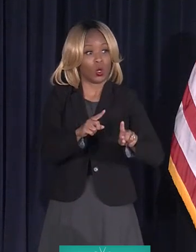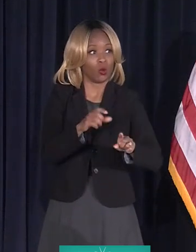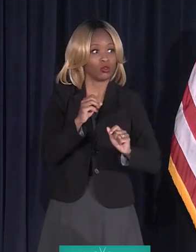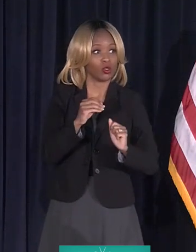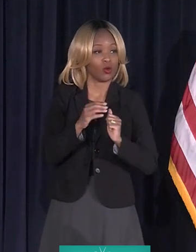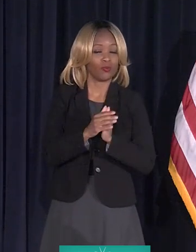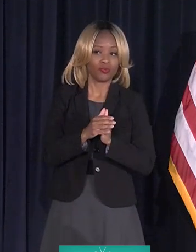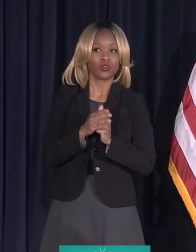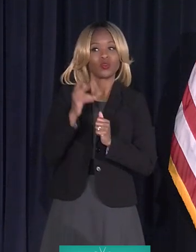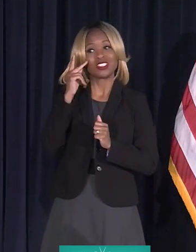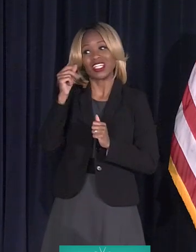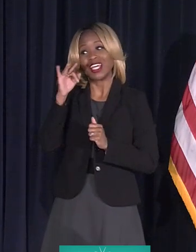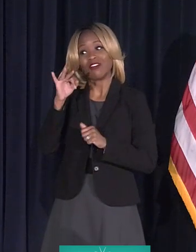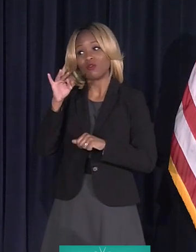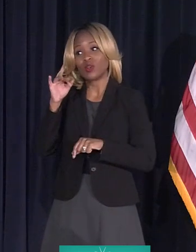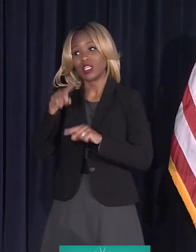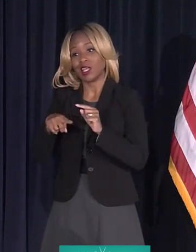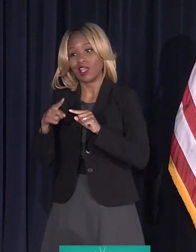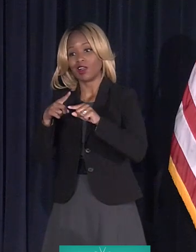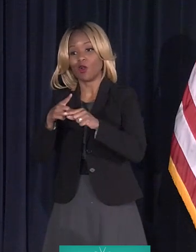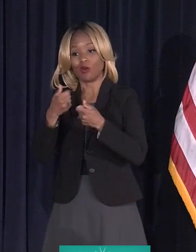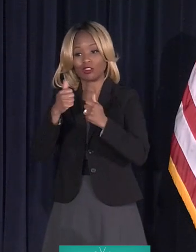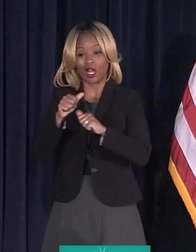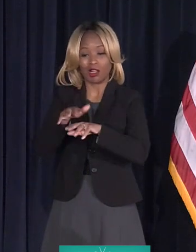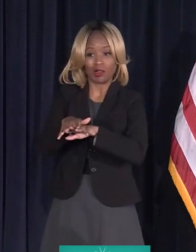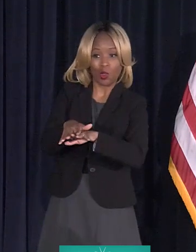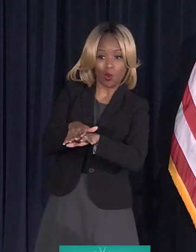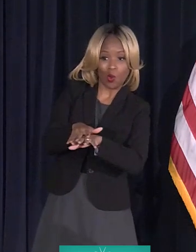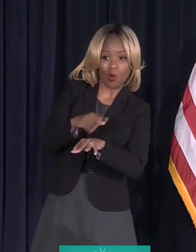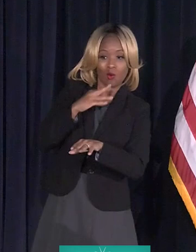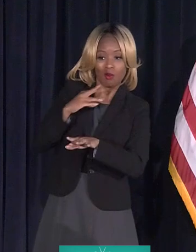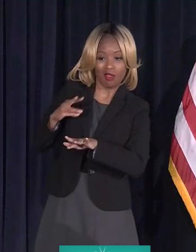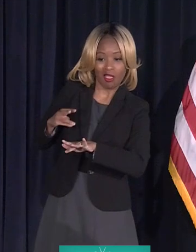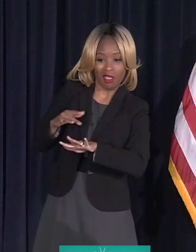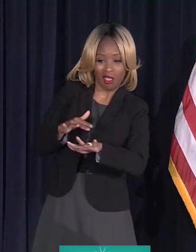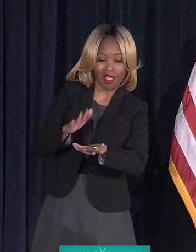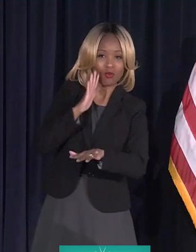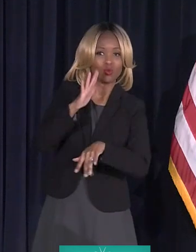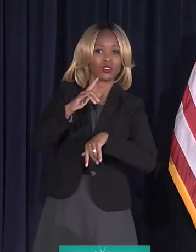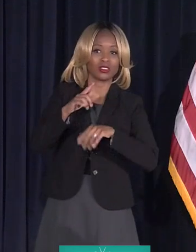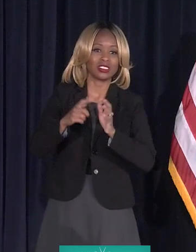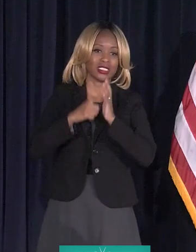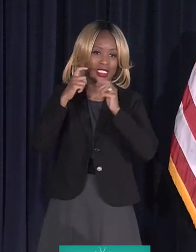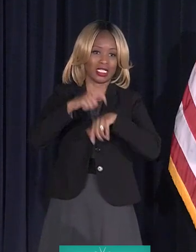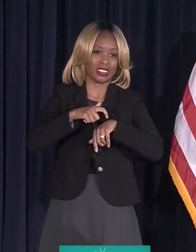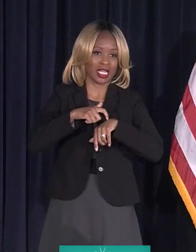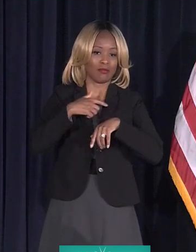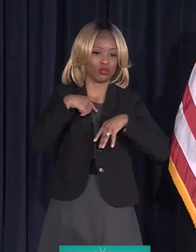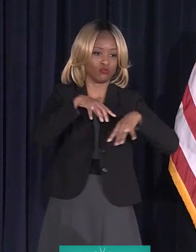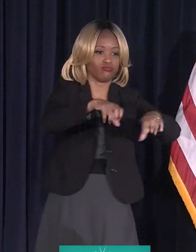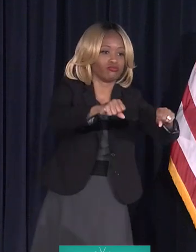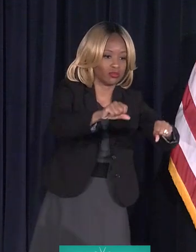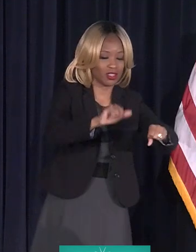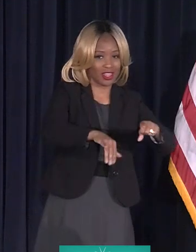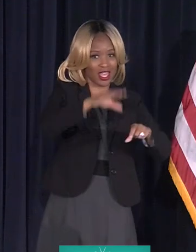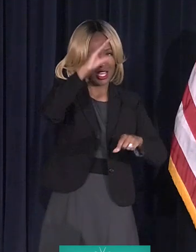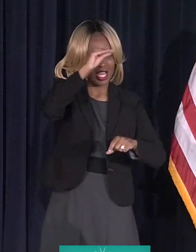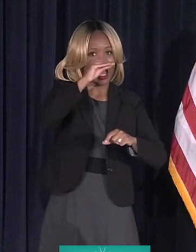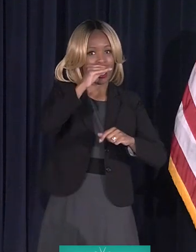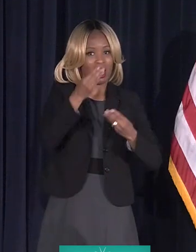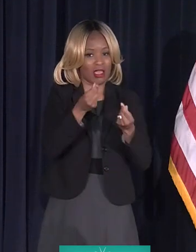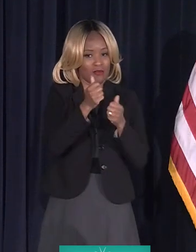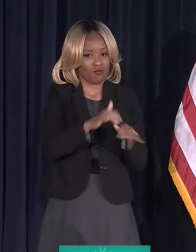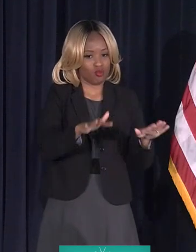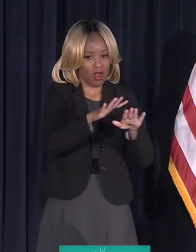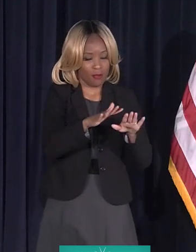water down a little bit. It's going to take us some time to get an order to essentially take over the guy's property and build it up.